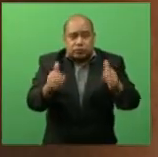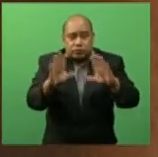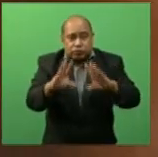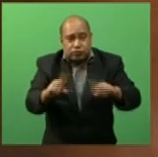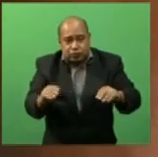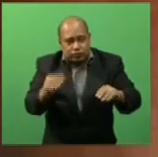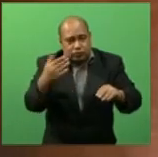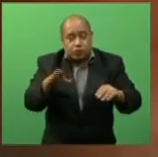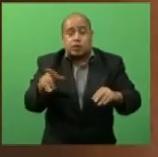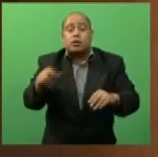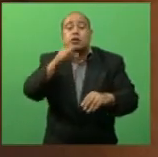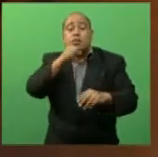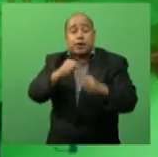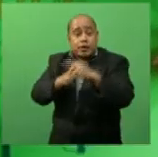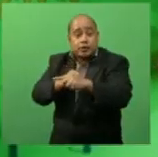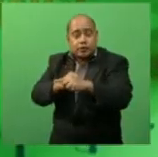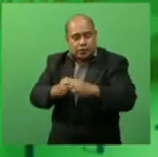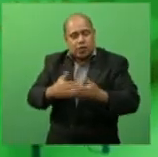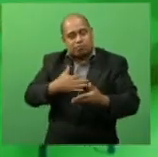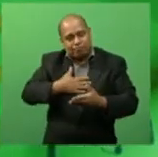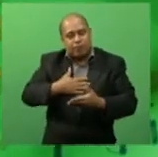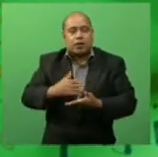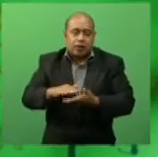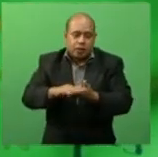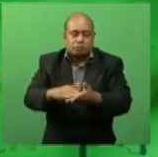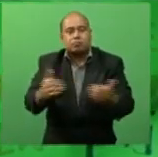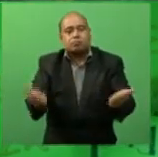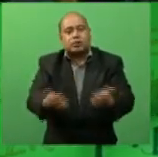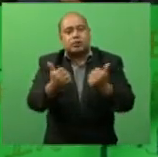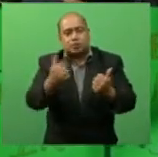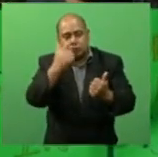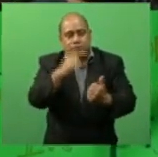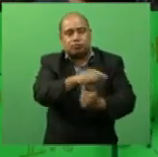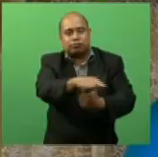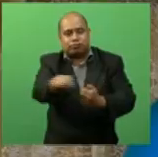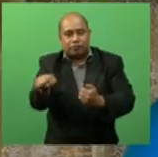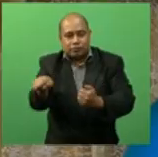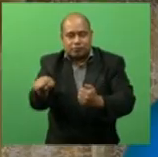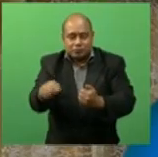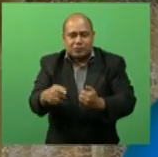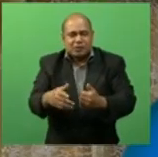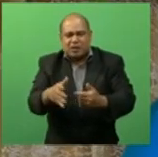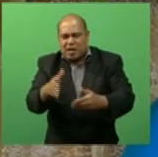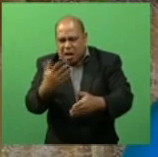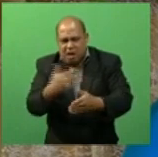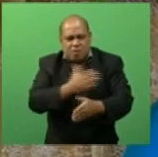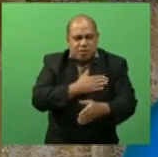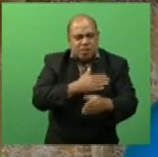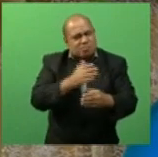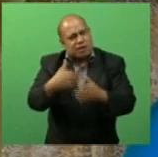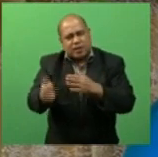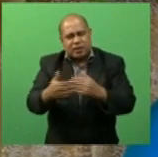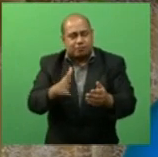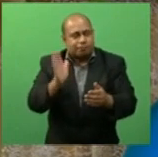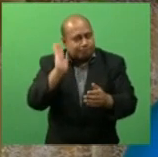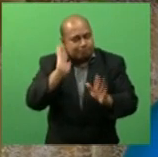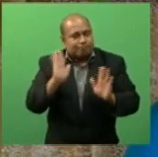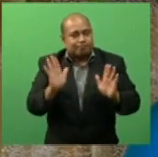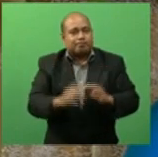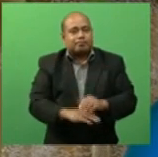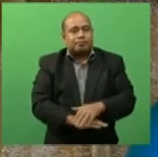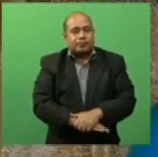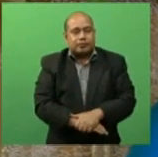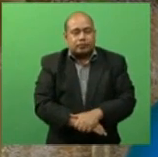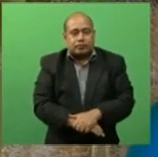helping as many people as possible even if it's just a listening ear what started off as a little try